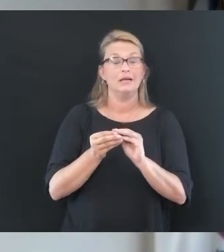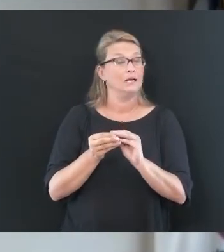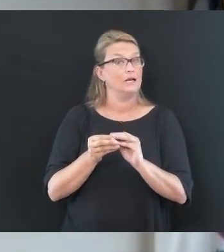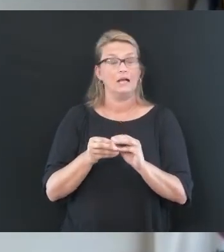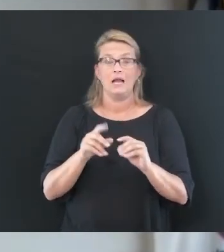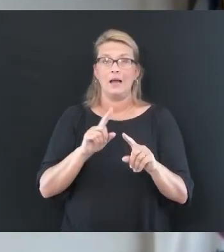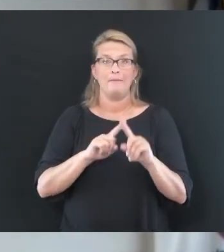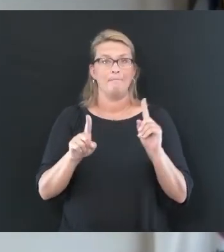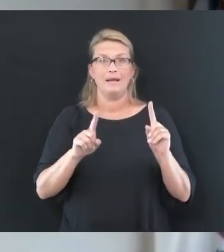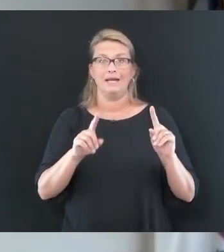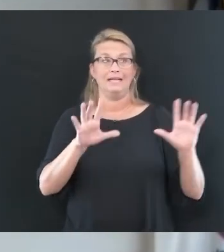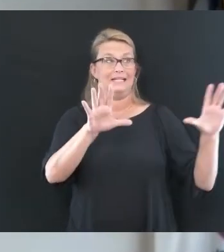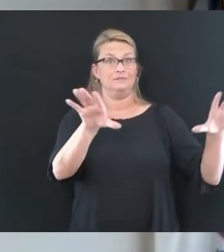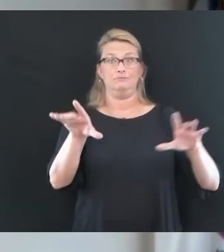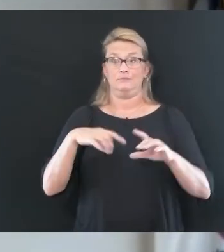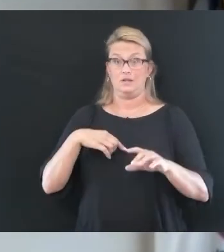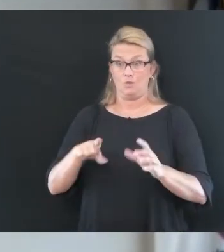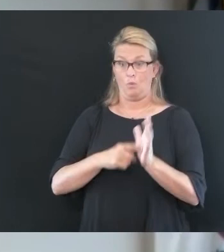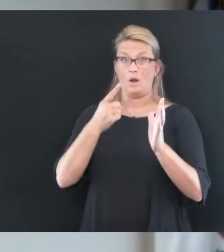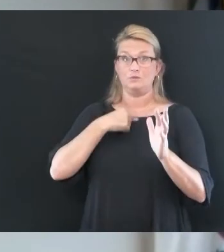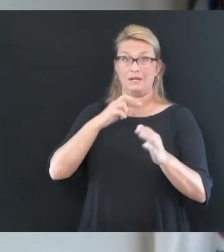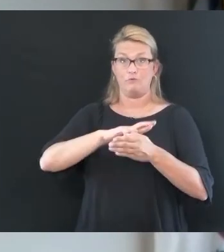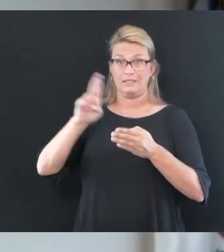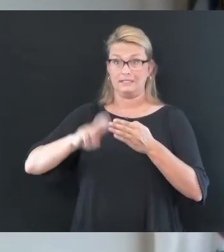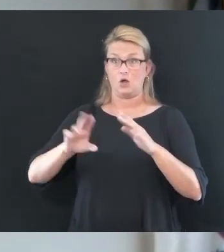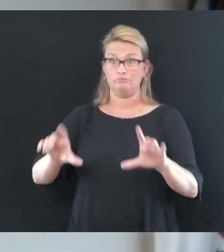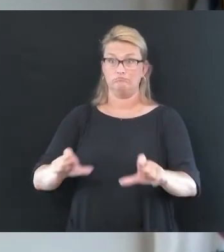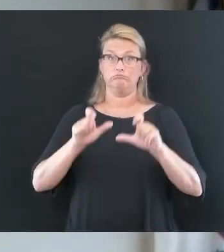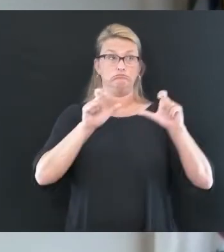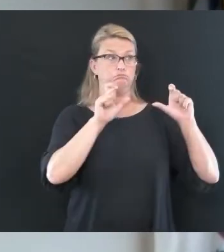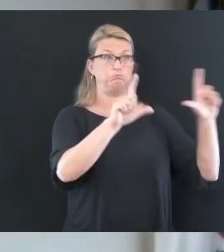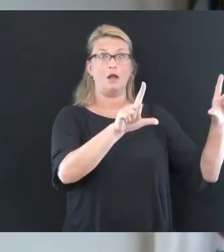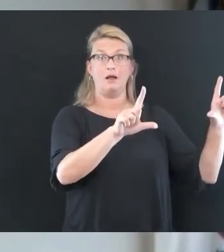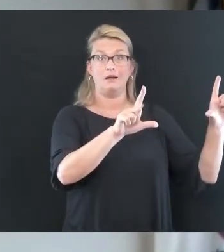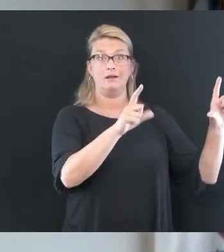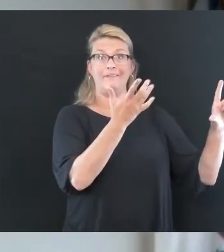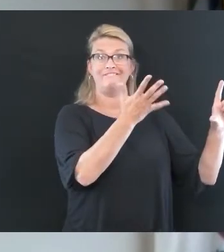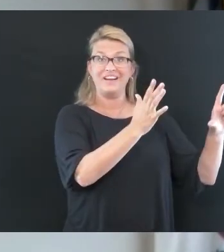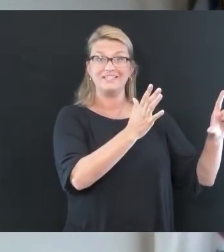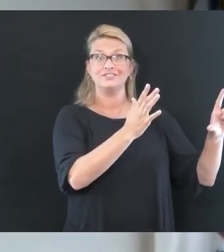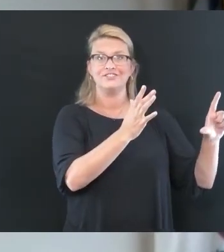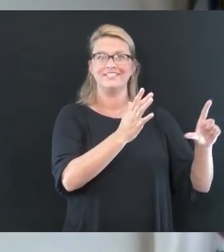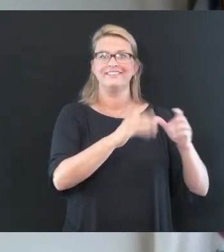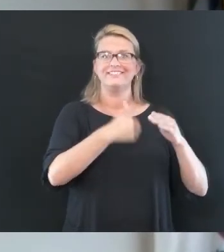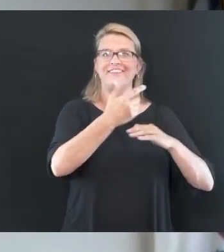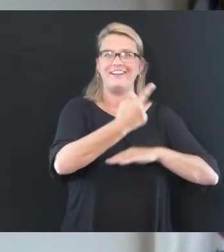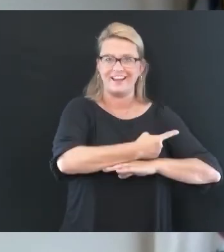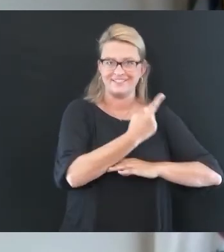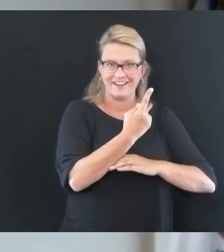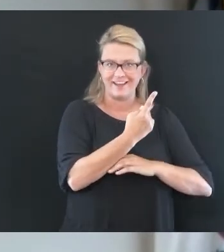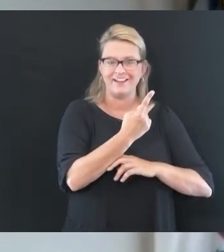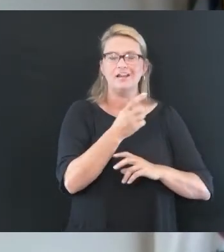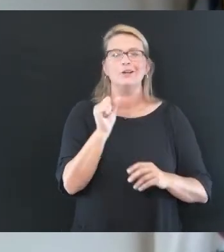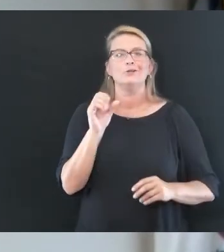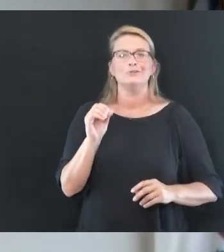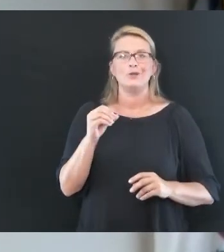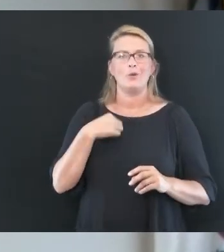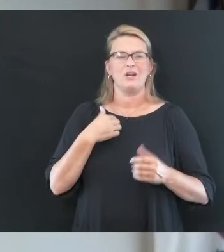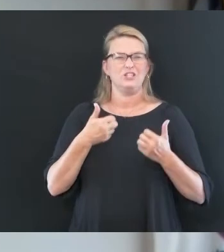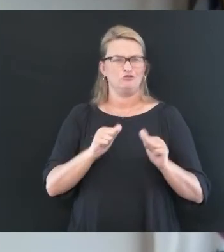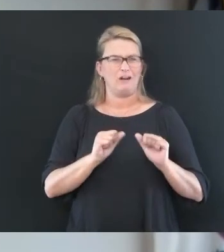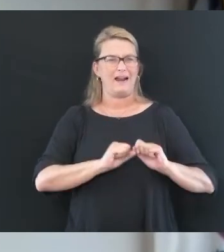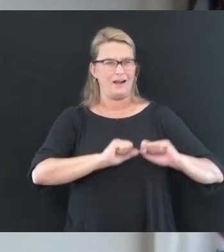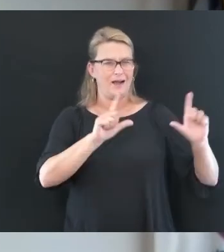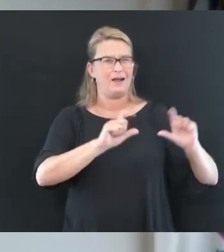in time, much like our testing is a snapshot in time from that standpoint. So we will try to update this.